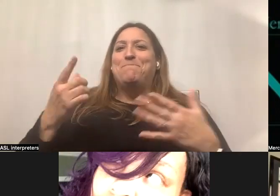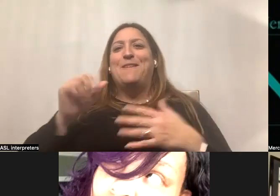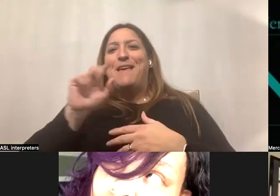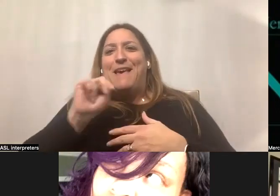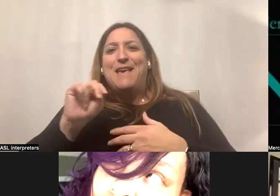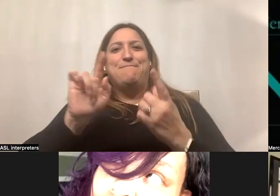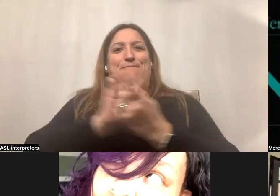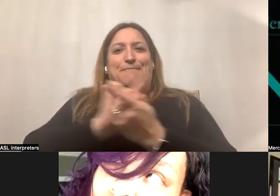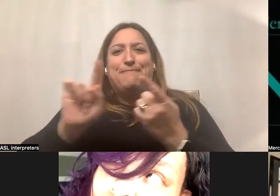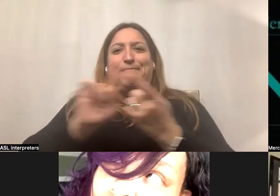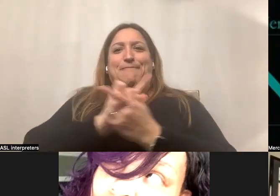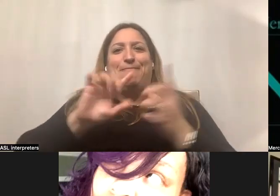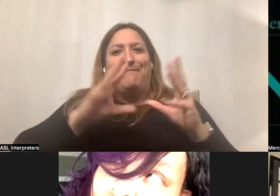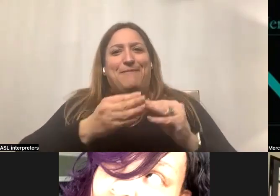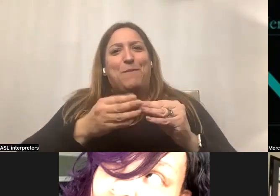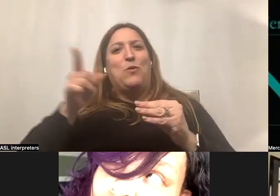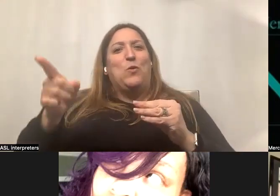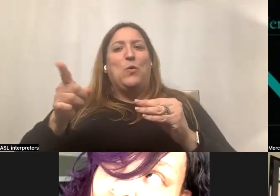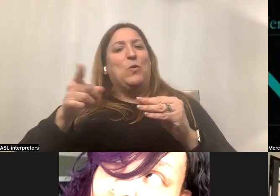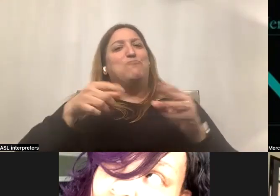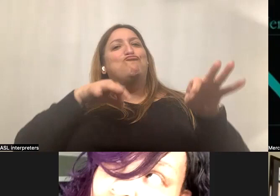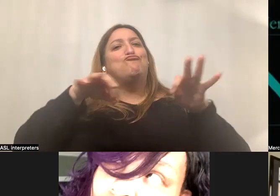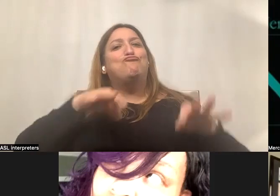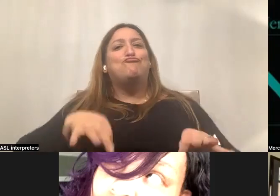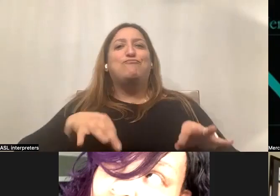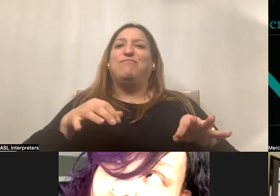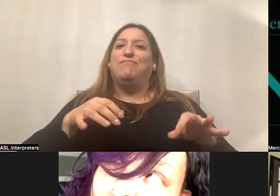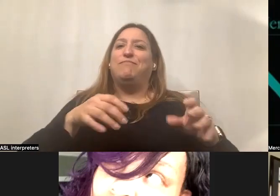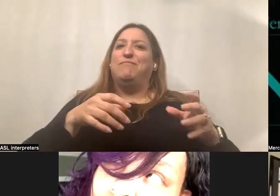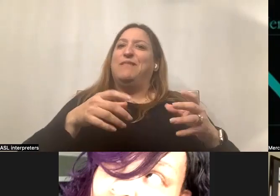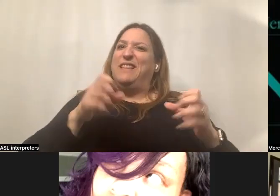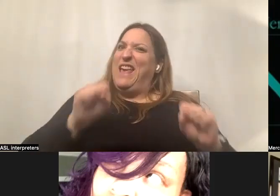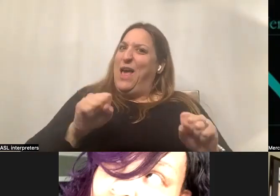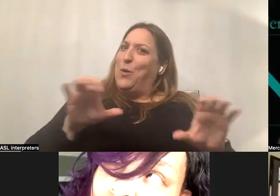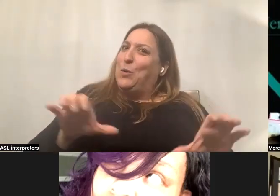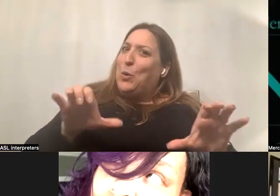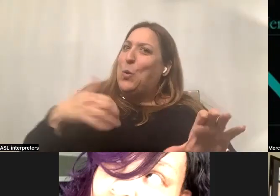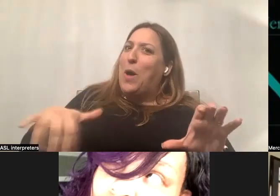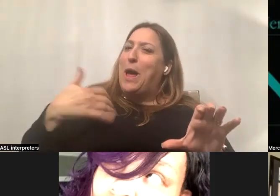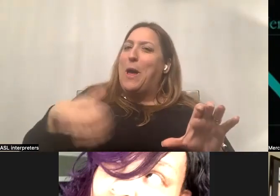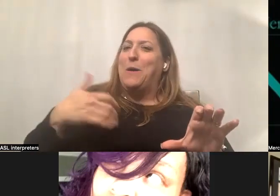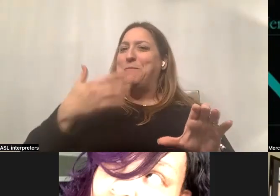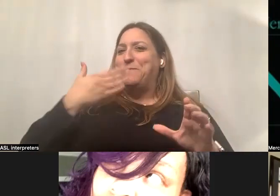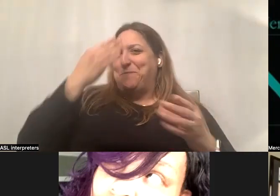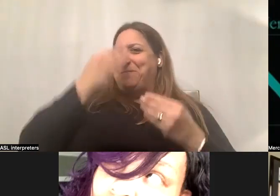you do make something sound, sound like it's doable. So thank you, Anne. Thanks for bringing that to us tonight.